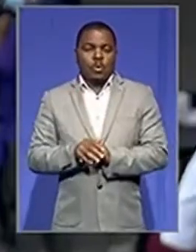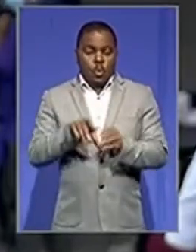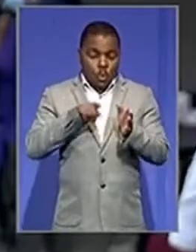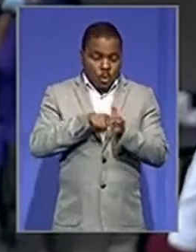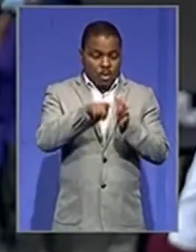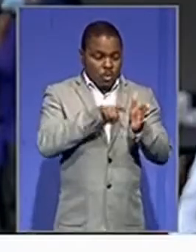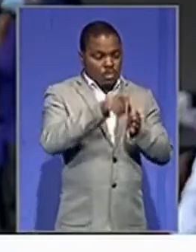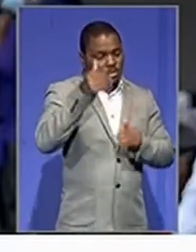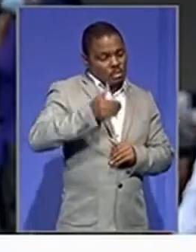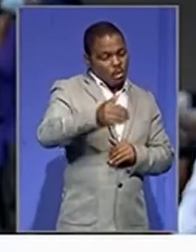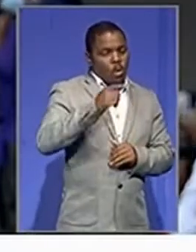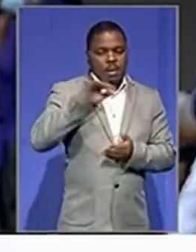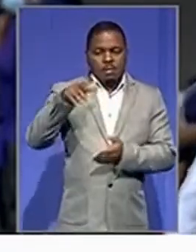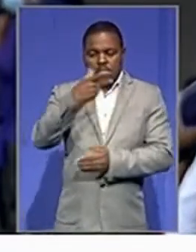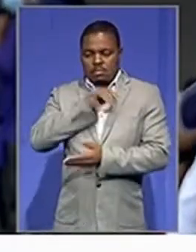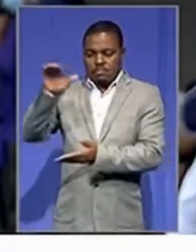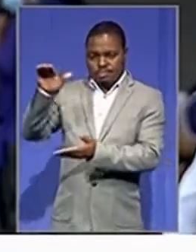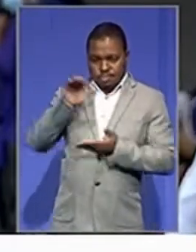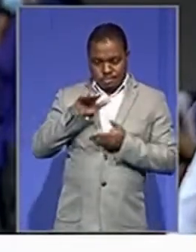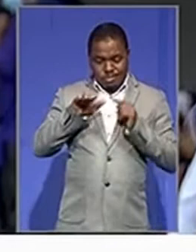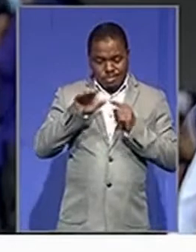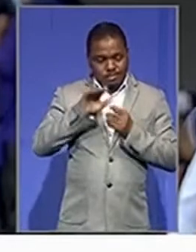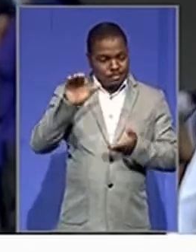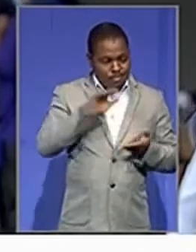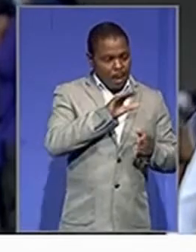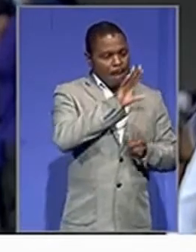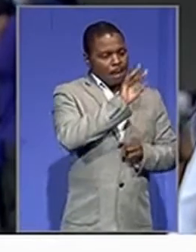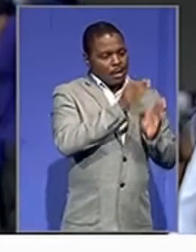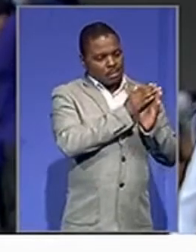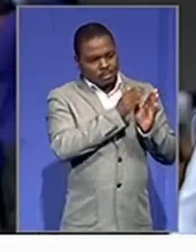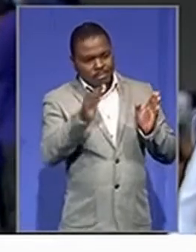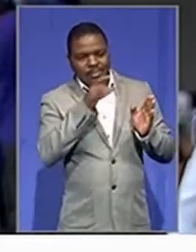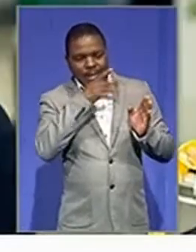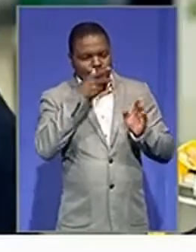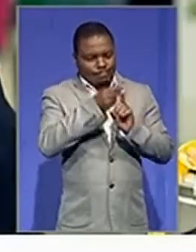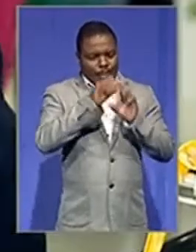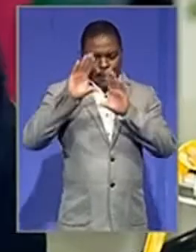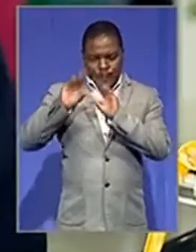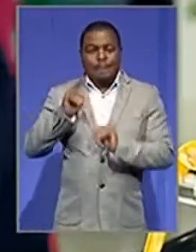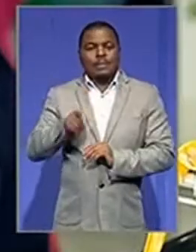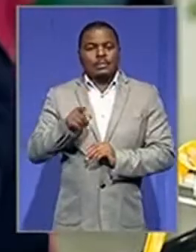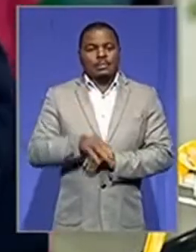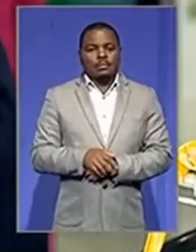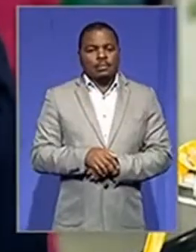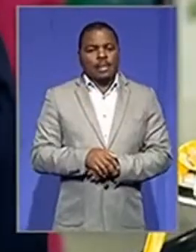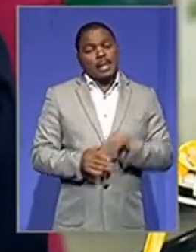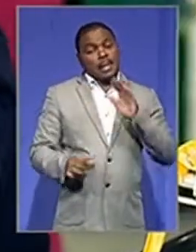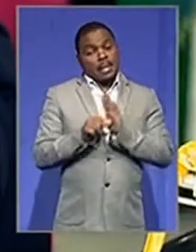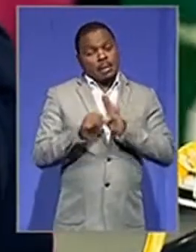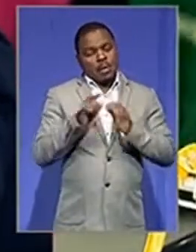to take the